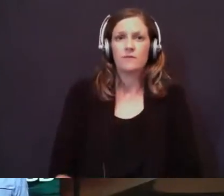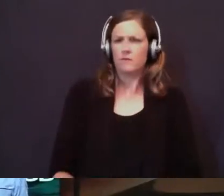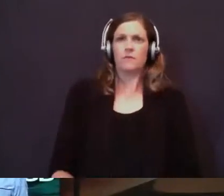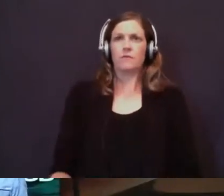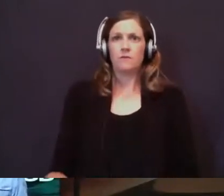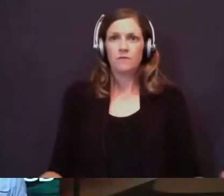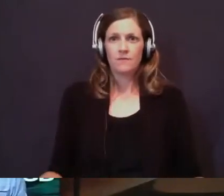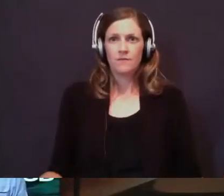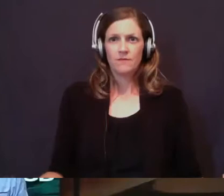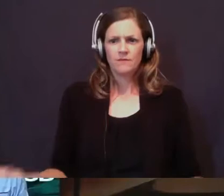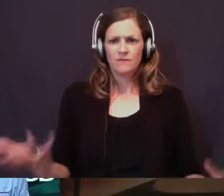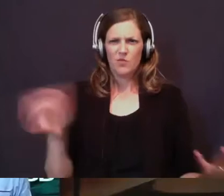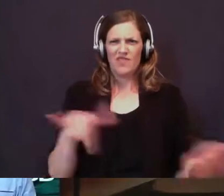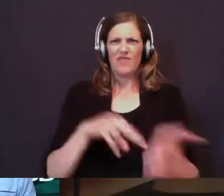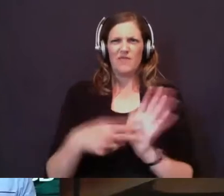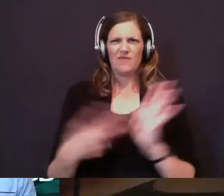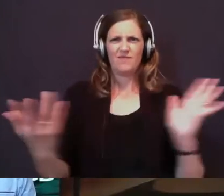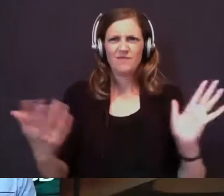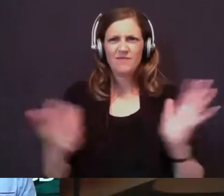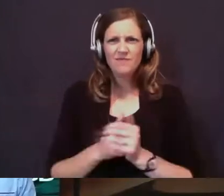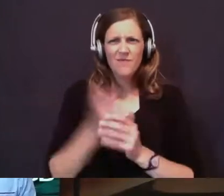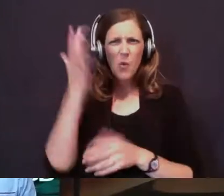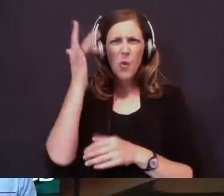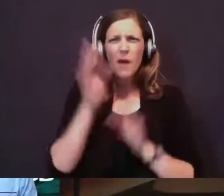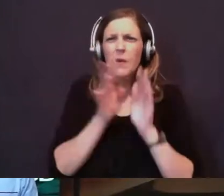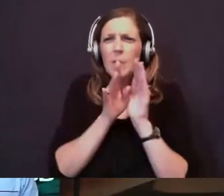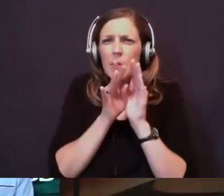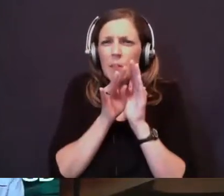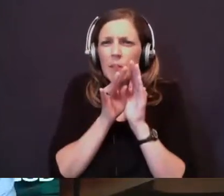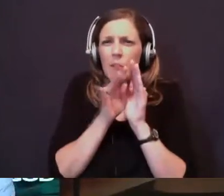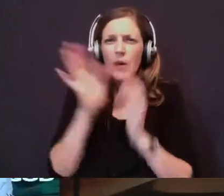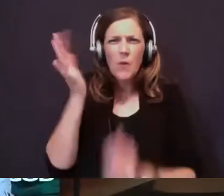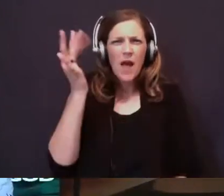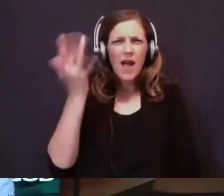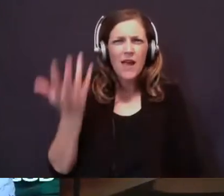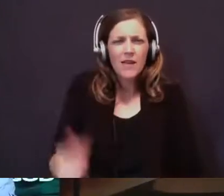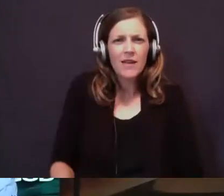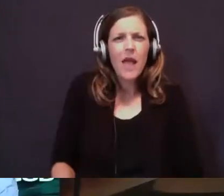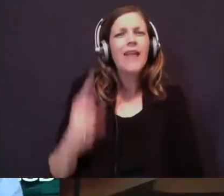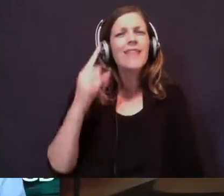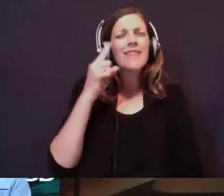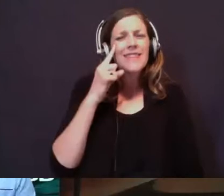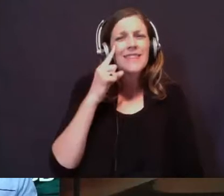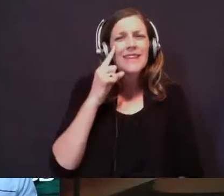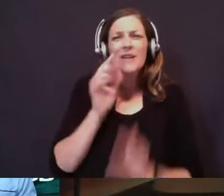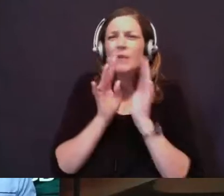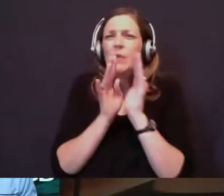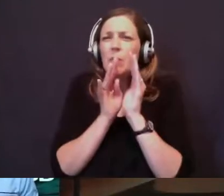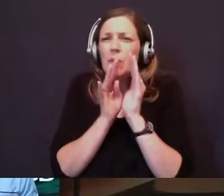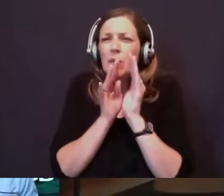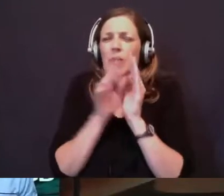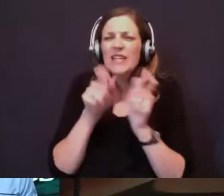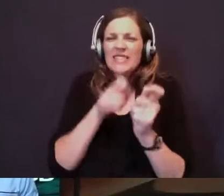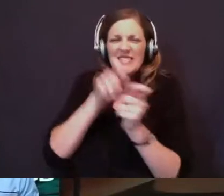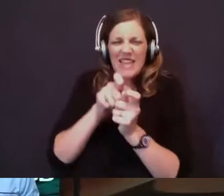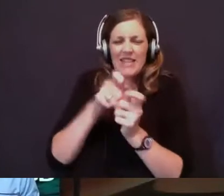What is that about? Why is there a whisper? I think the whisper is exactly what Elijah